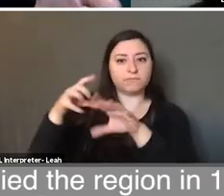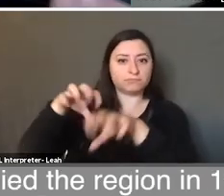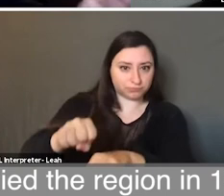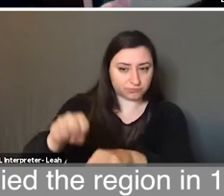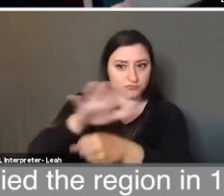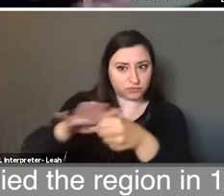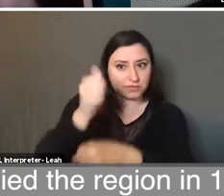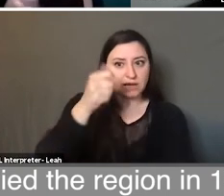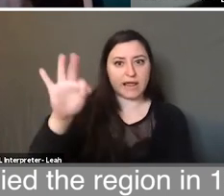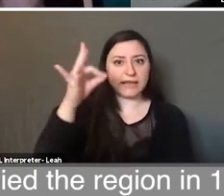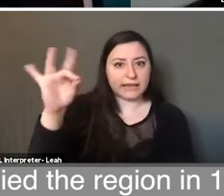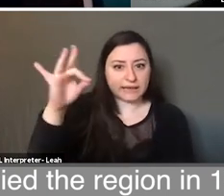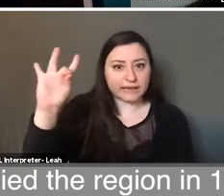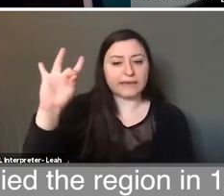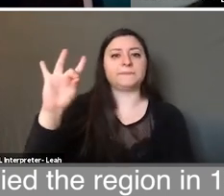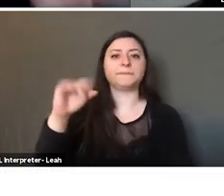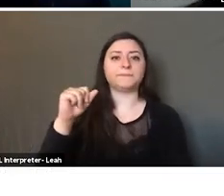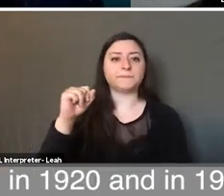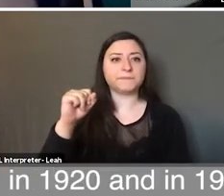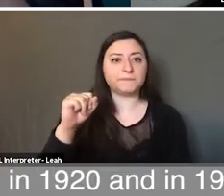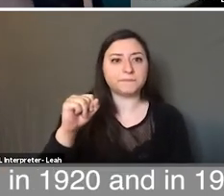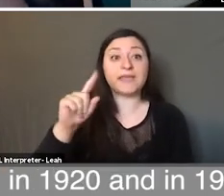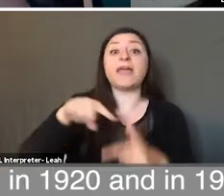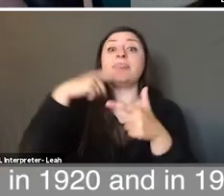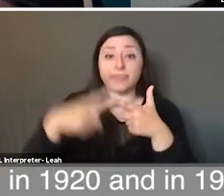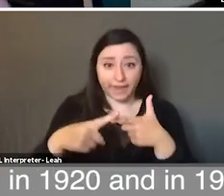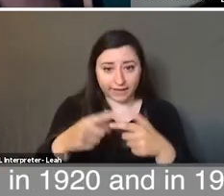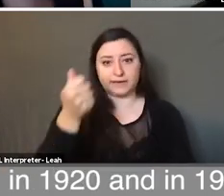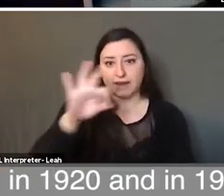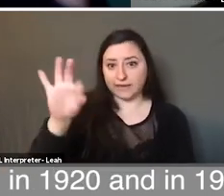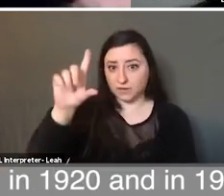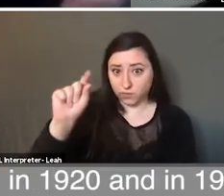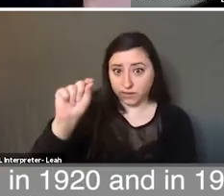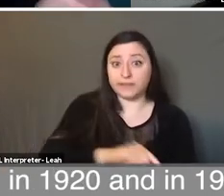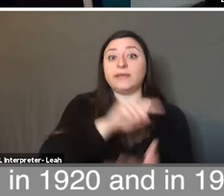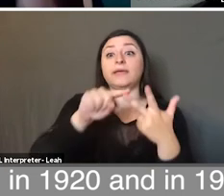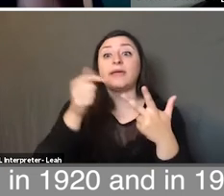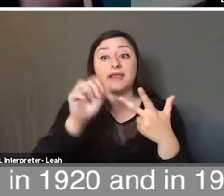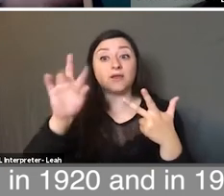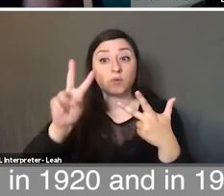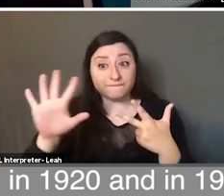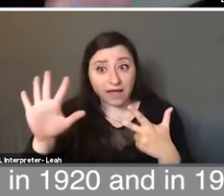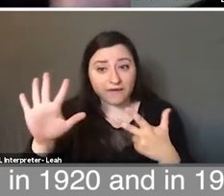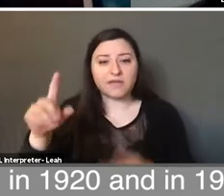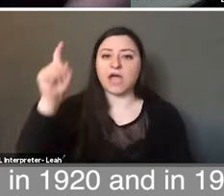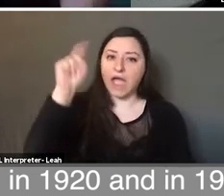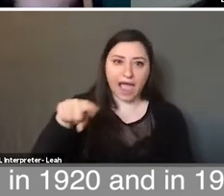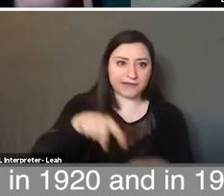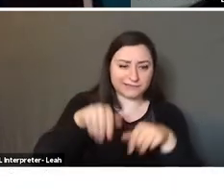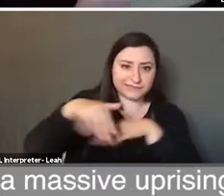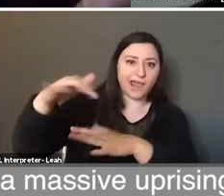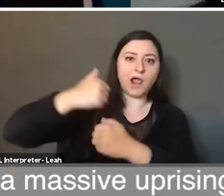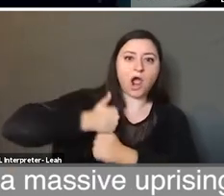1918 after the fall of the Ottoman period, then in 1920, and in 1925, they had to send their army